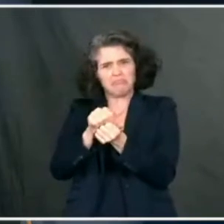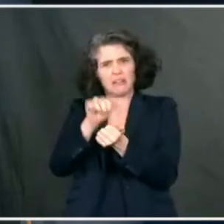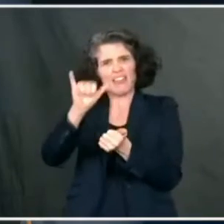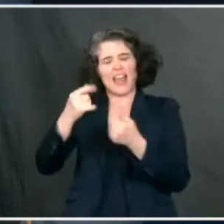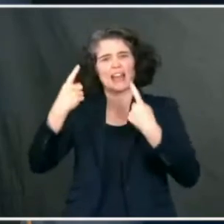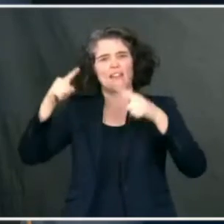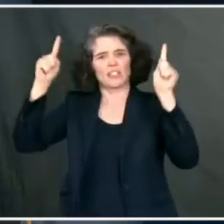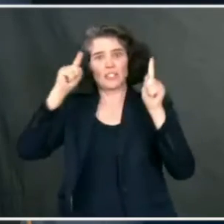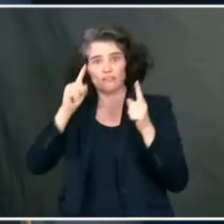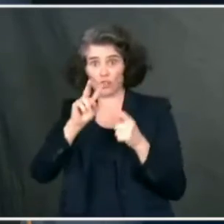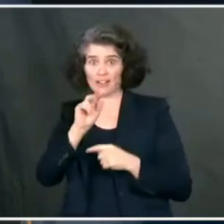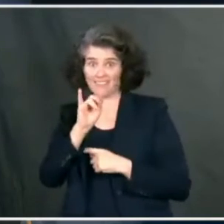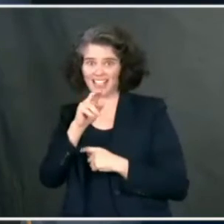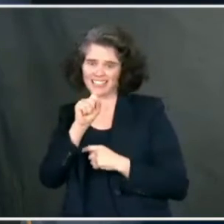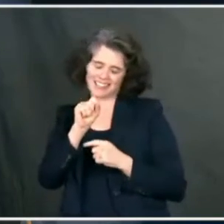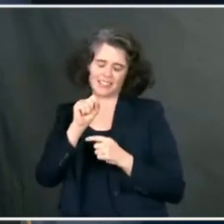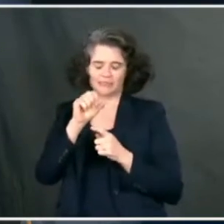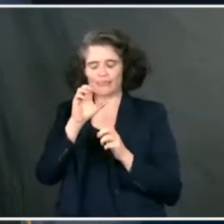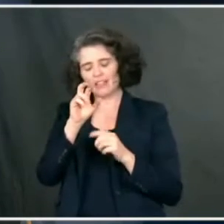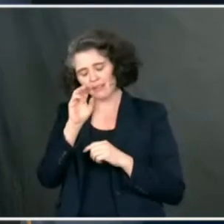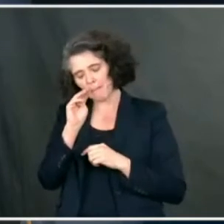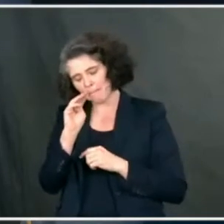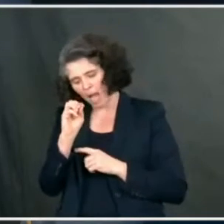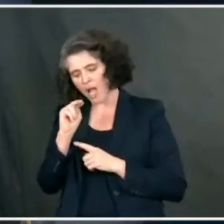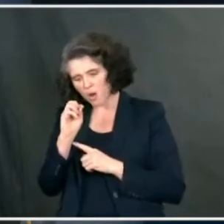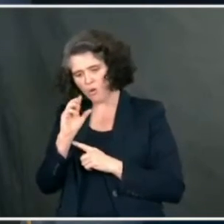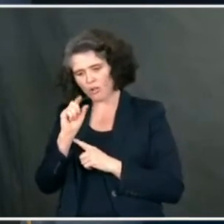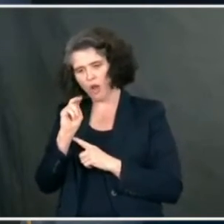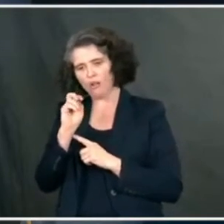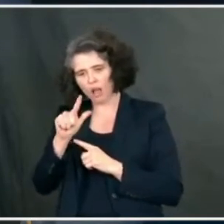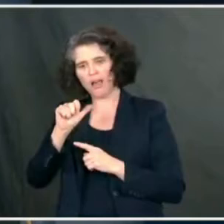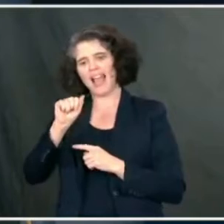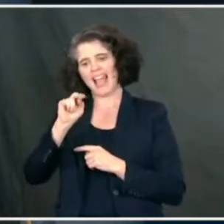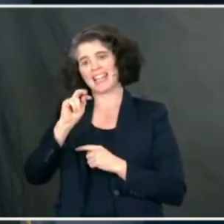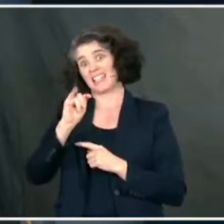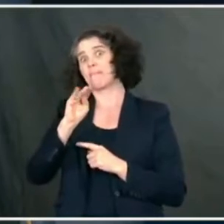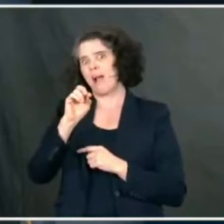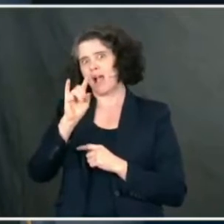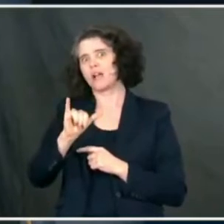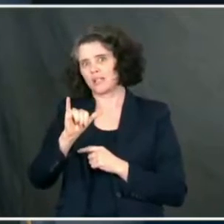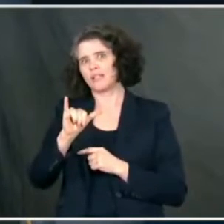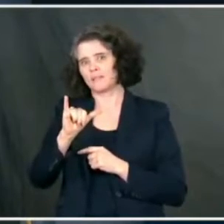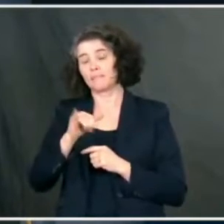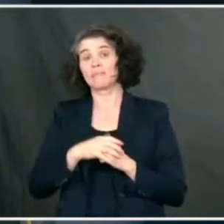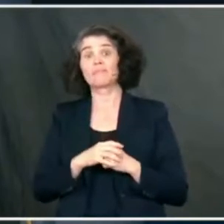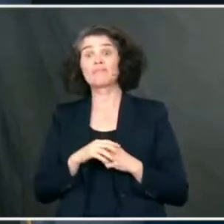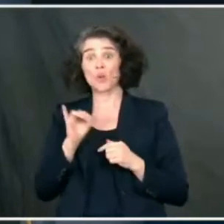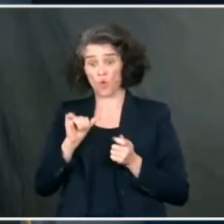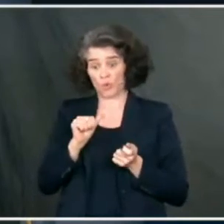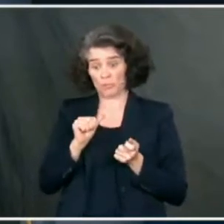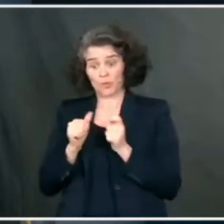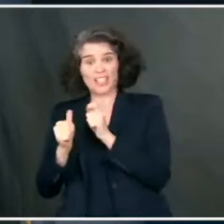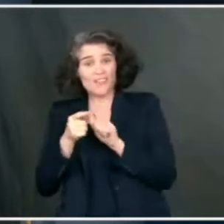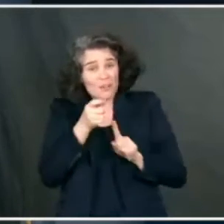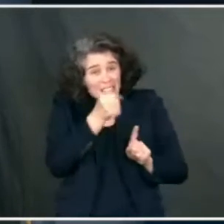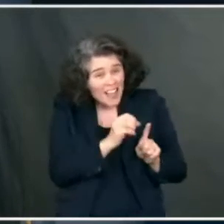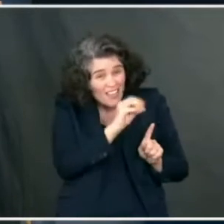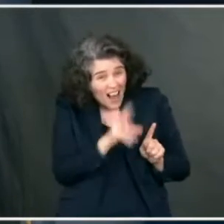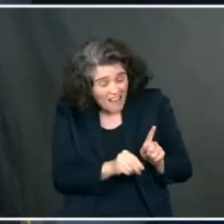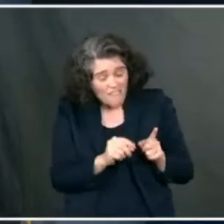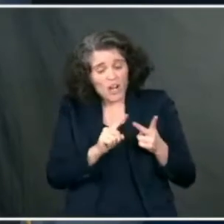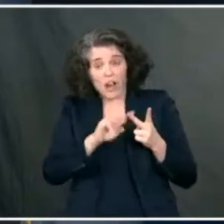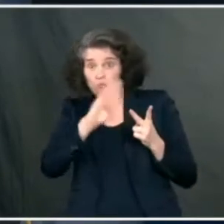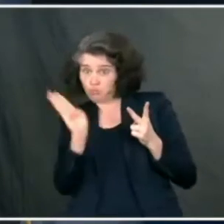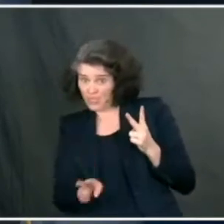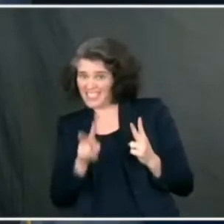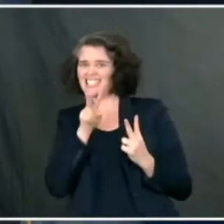we're seeing in the much more concerning mutations that are in South Africa, and in some respects